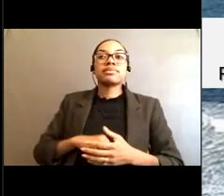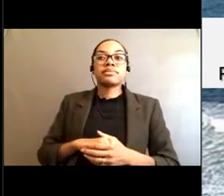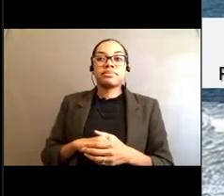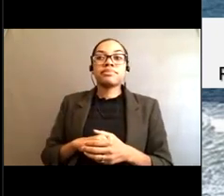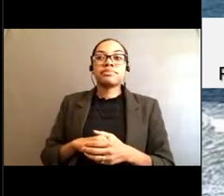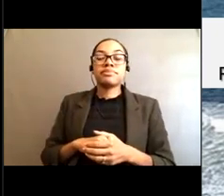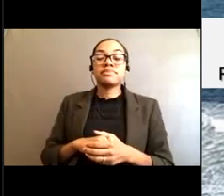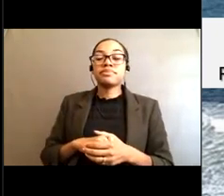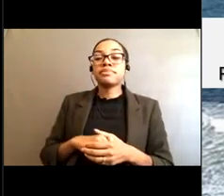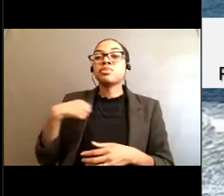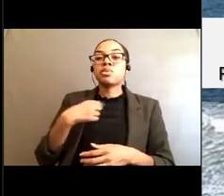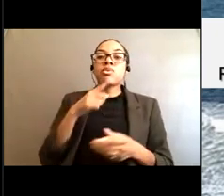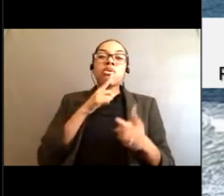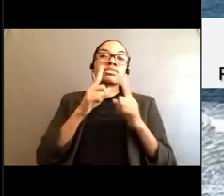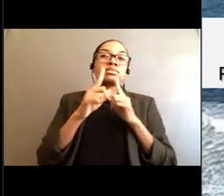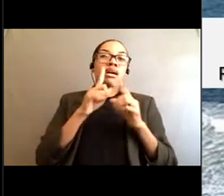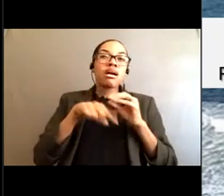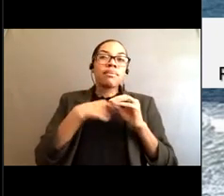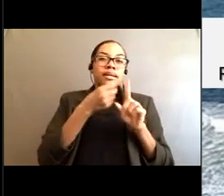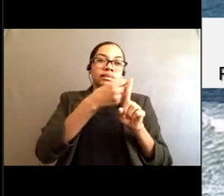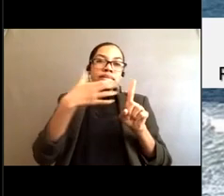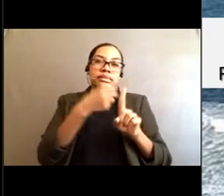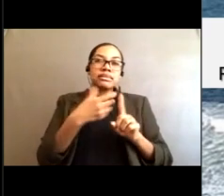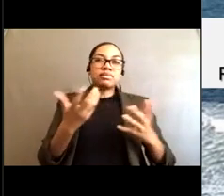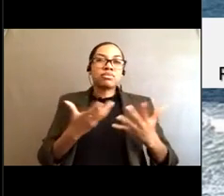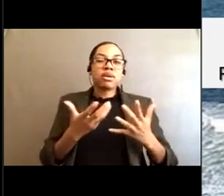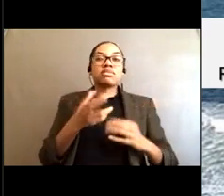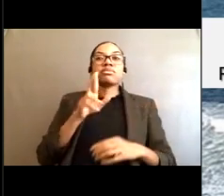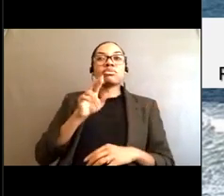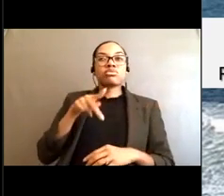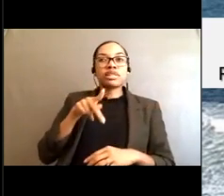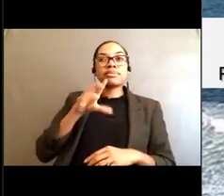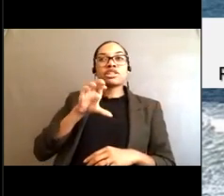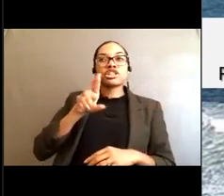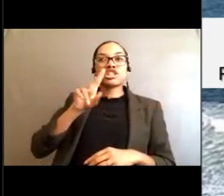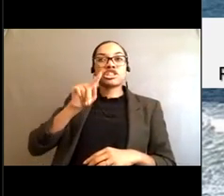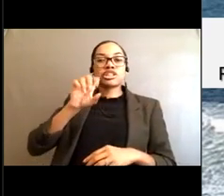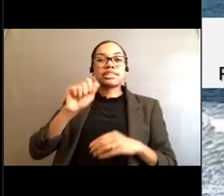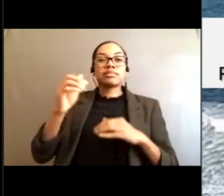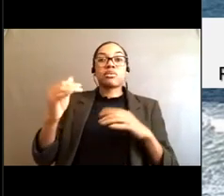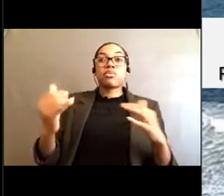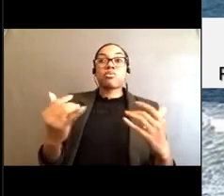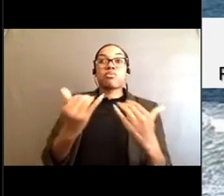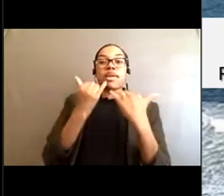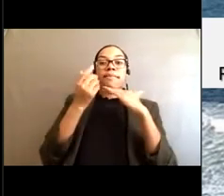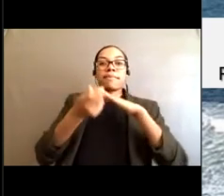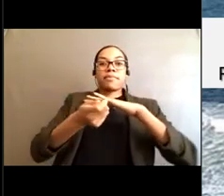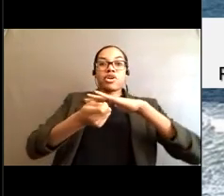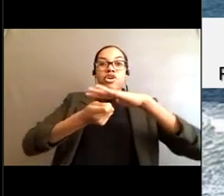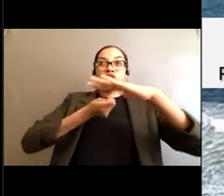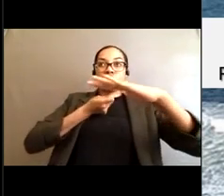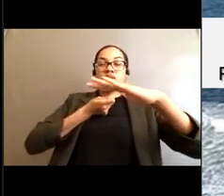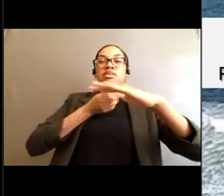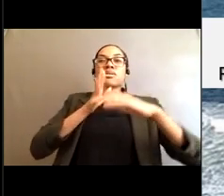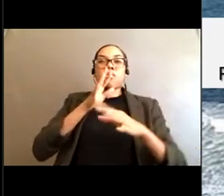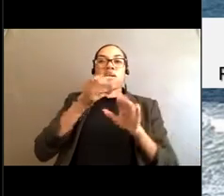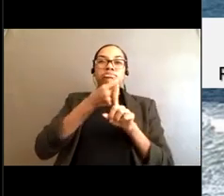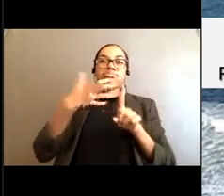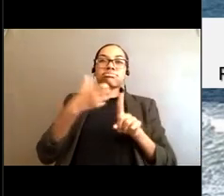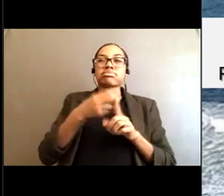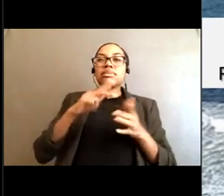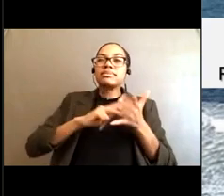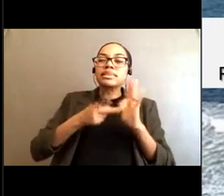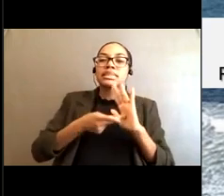talk about what a rip current is, why they're so dangerous, and so much more. And if you think about when we